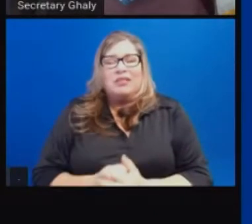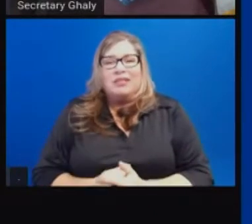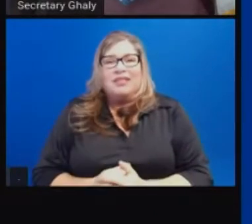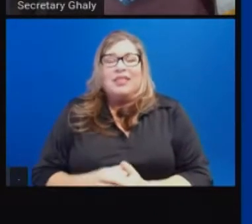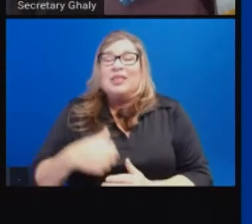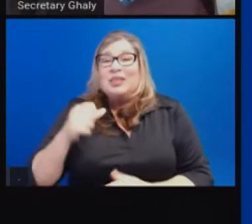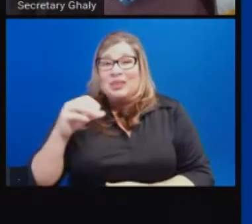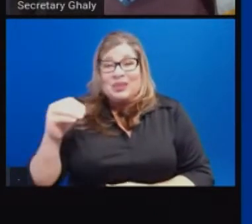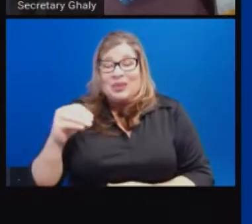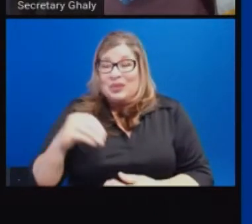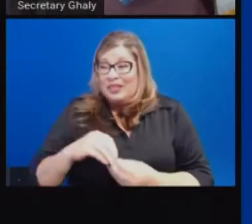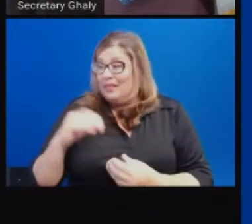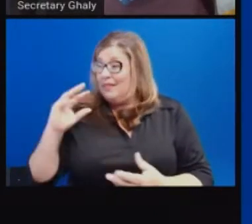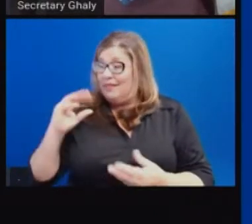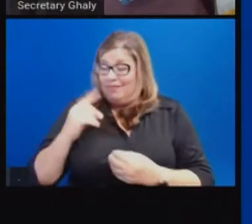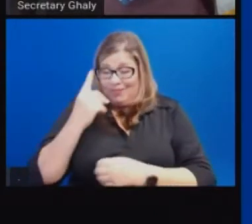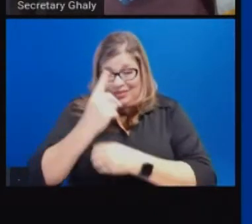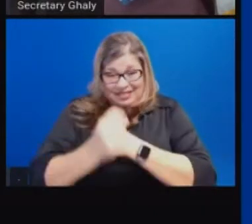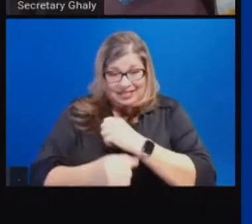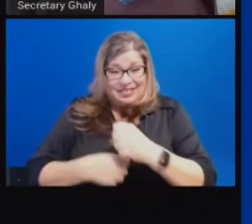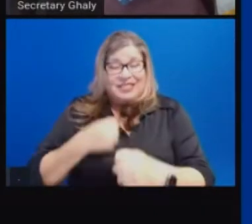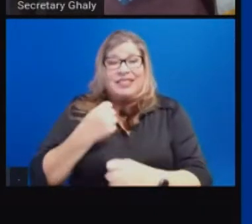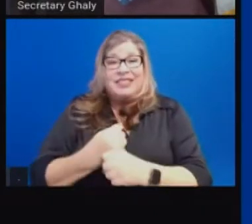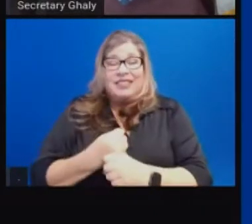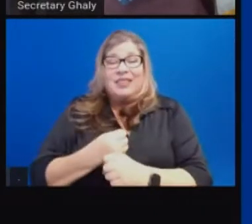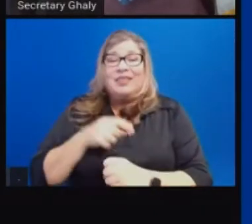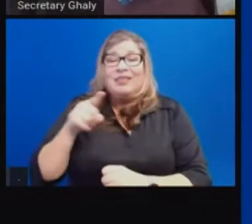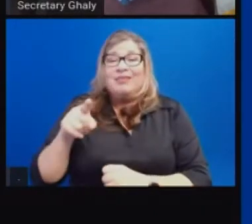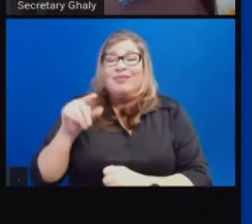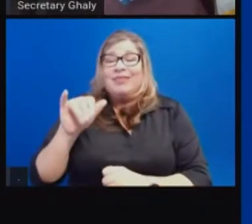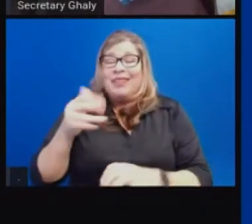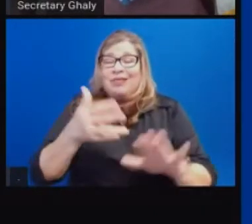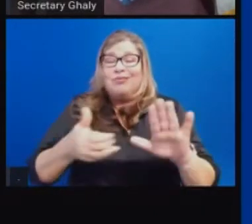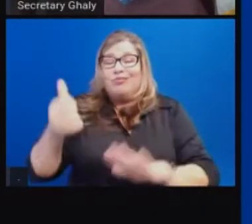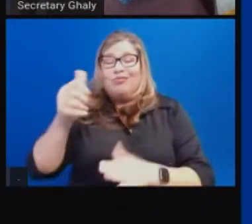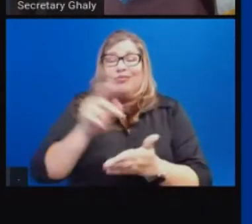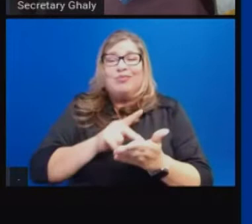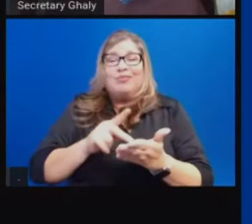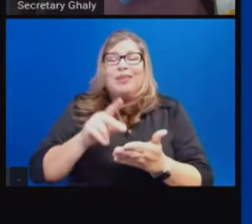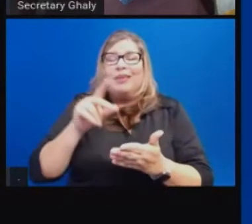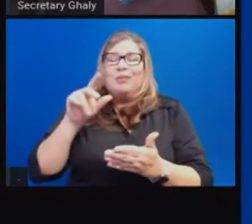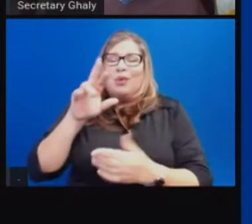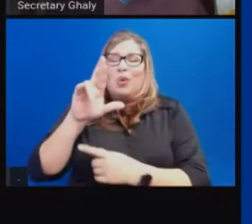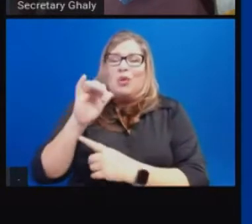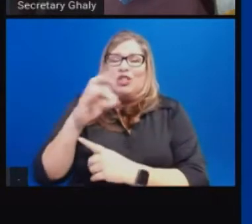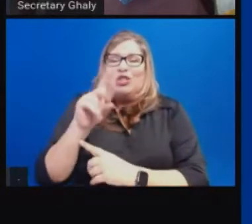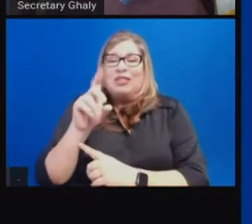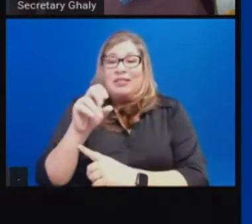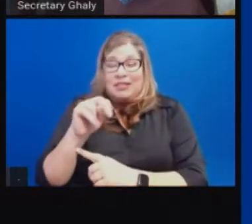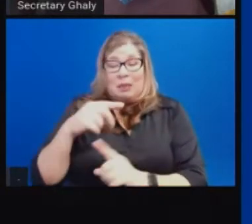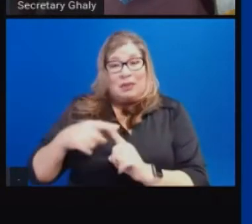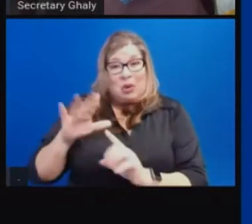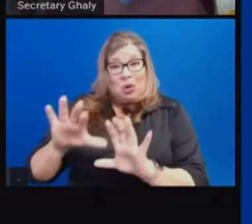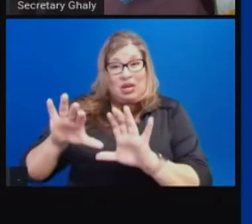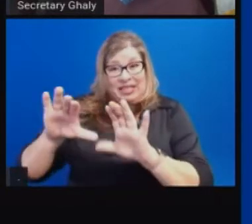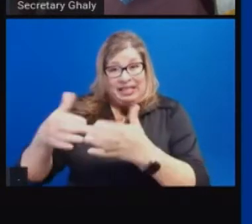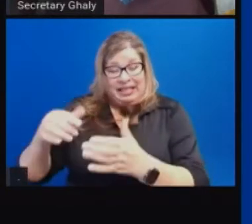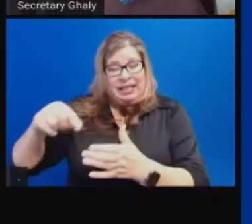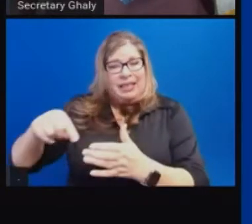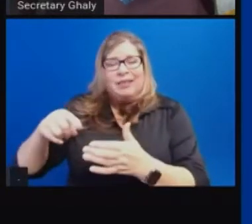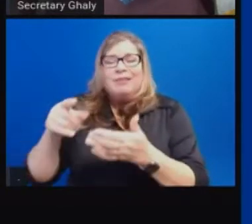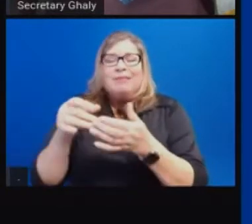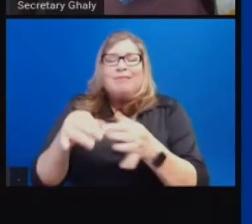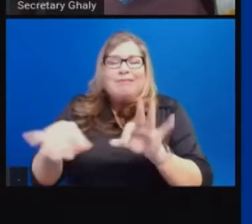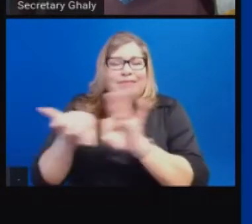really over the last year, Secretary Richardson and her team were key partners in